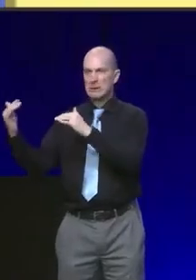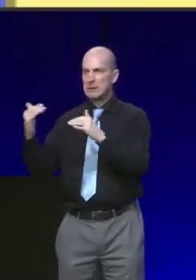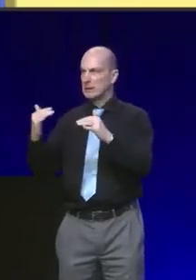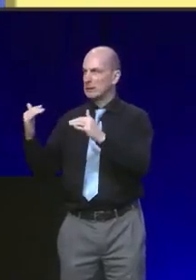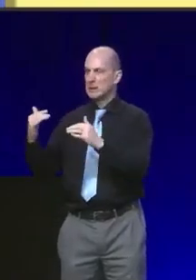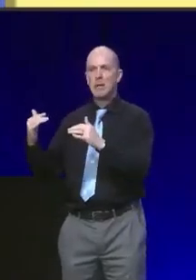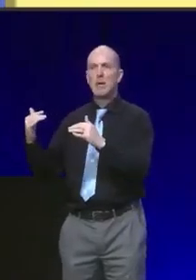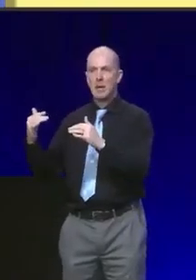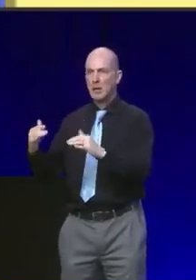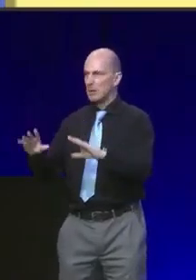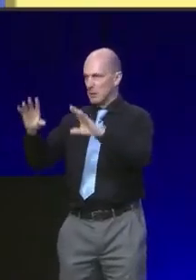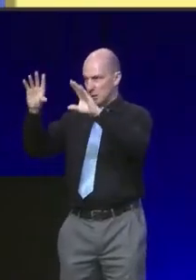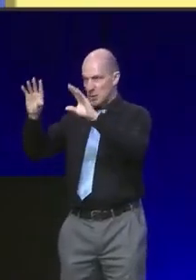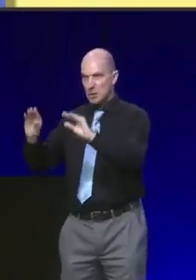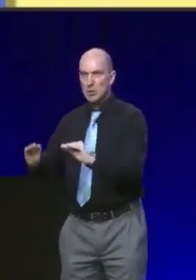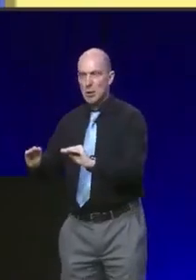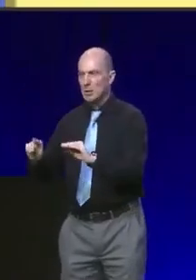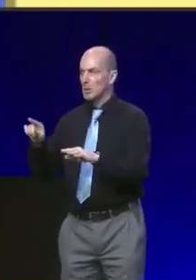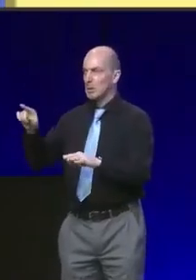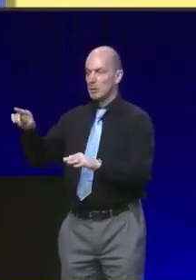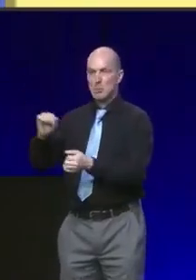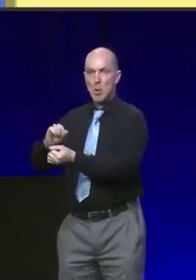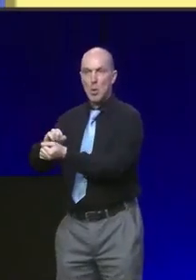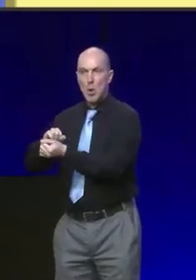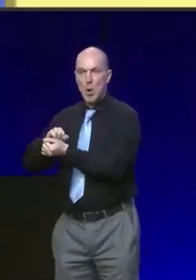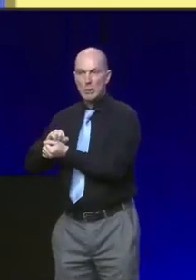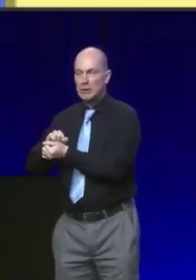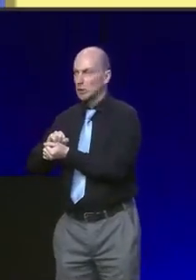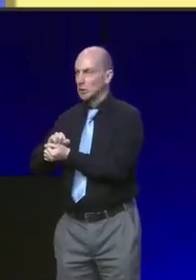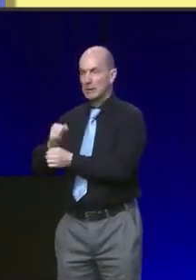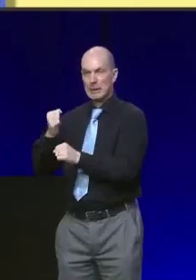of all hostages in Gaza. Let